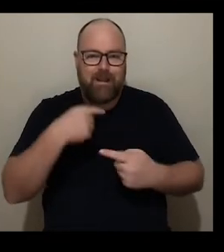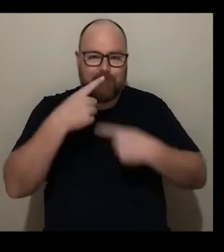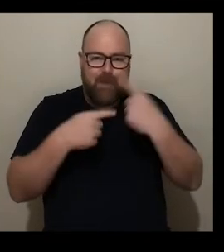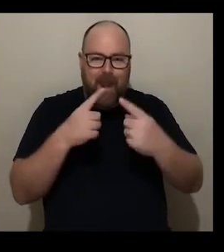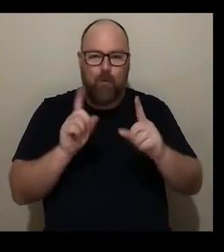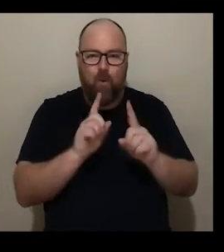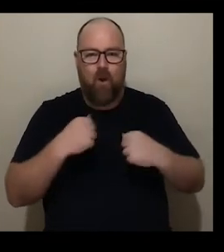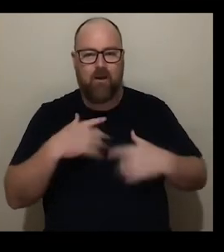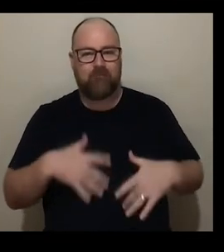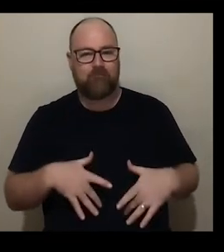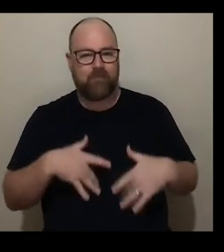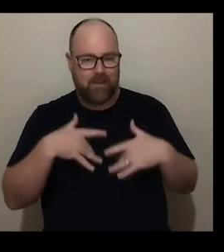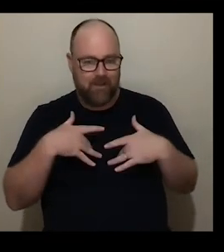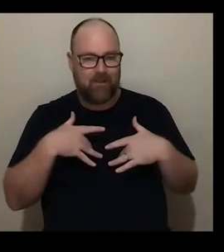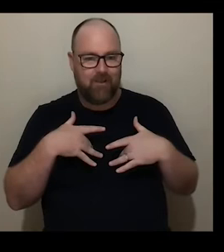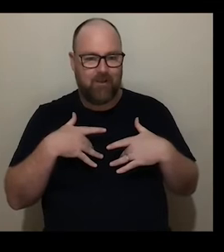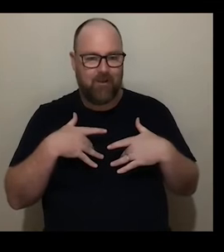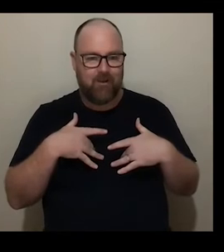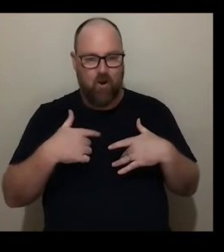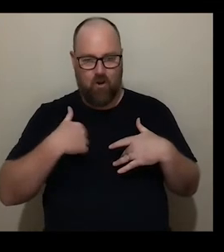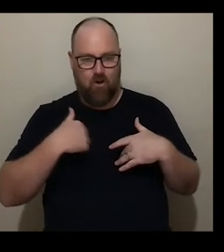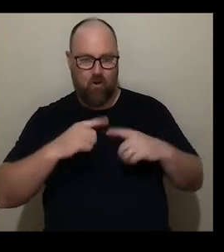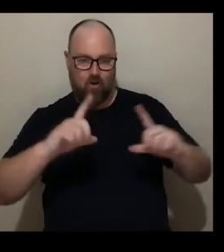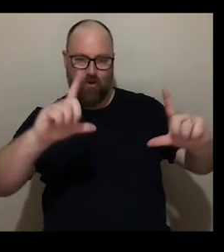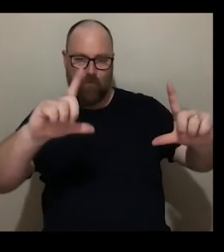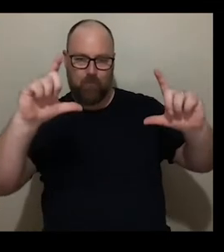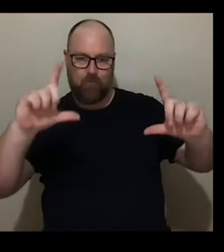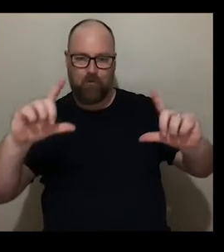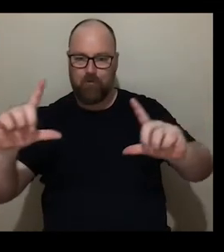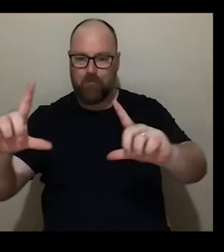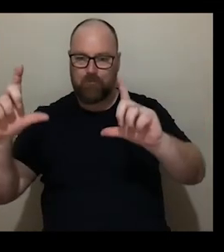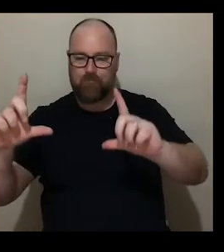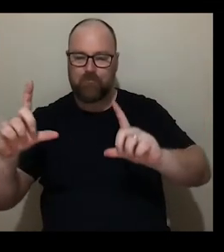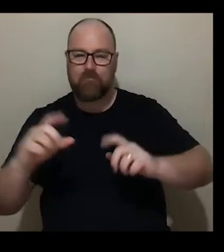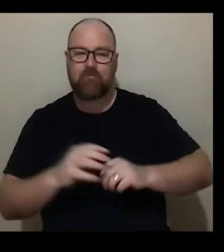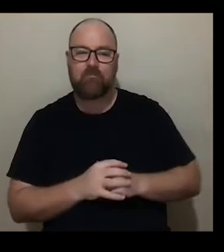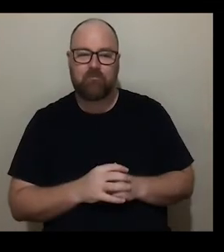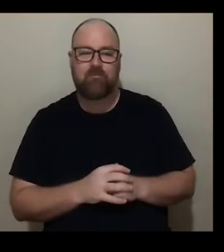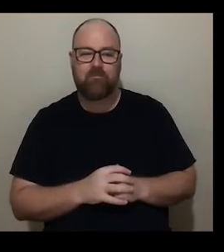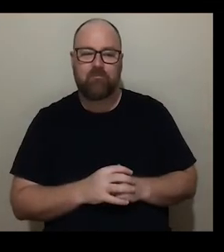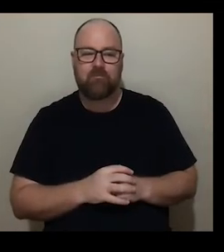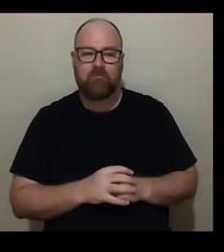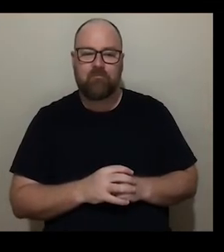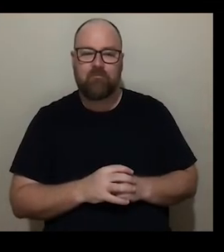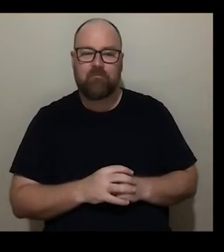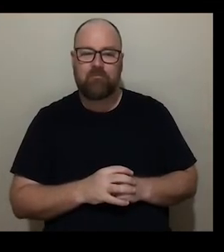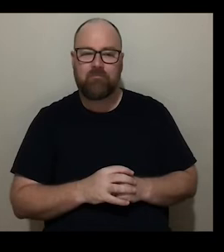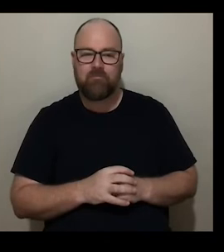to put into words and and and and channel it to